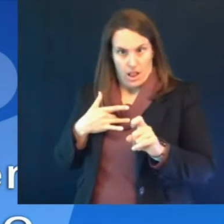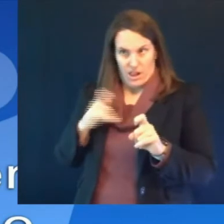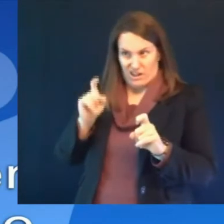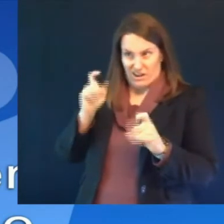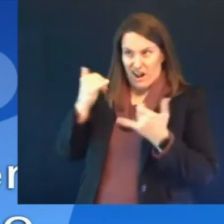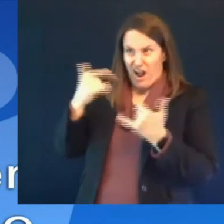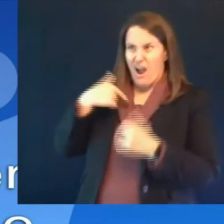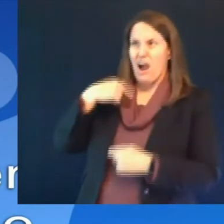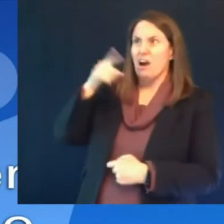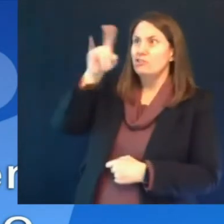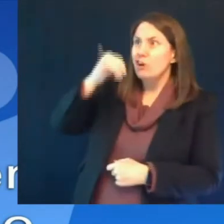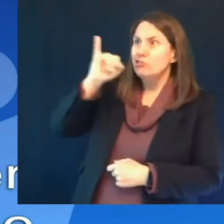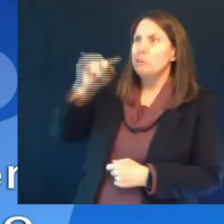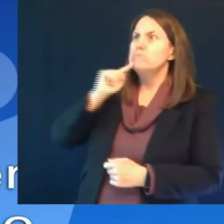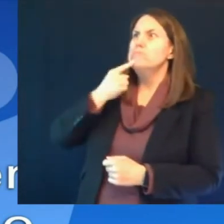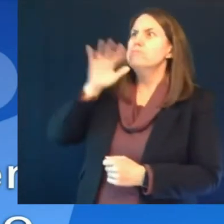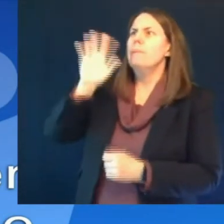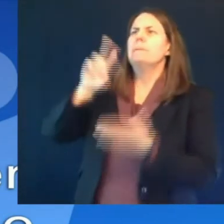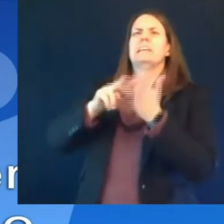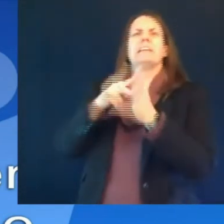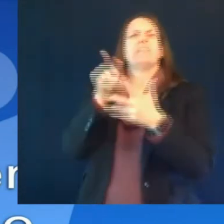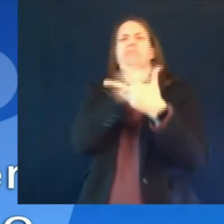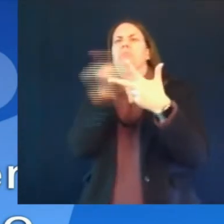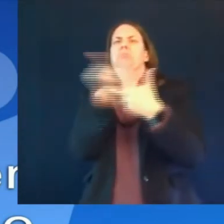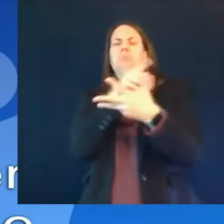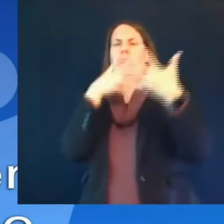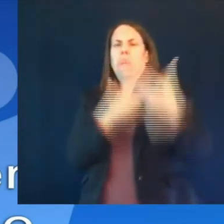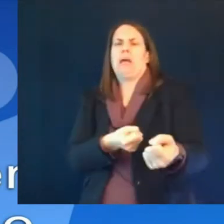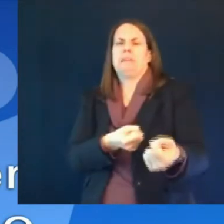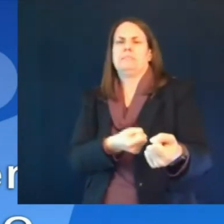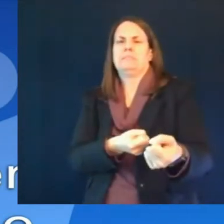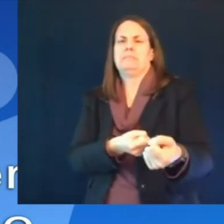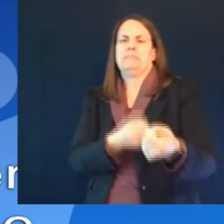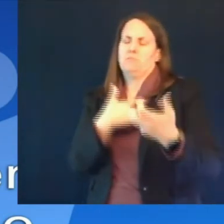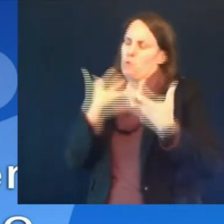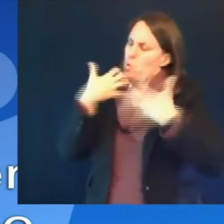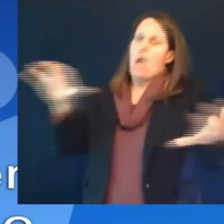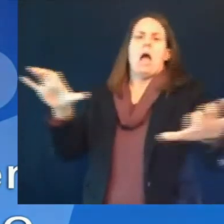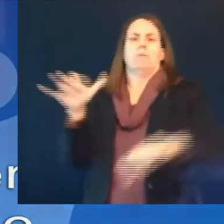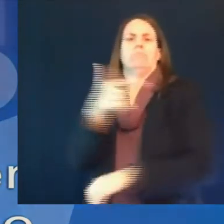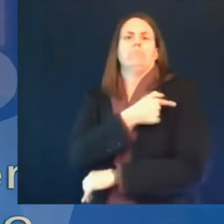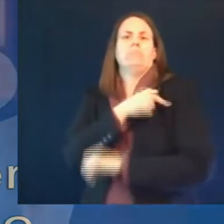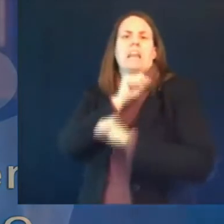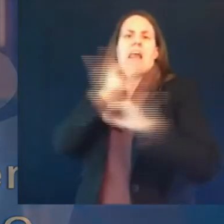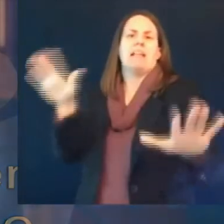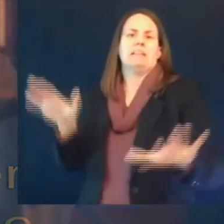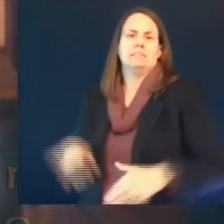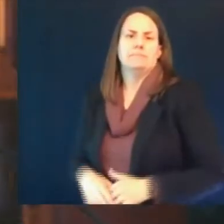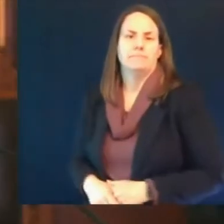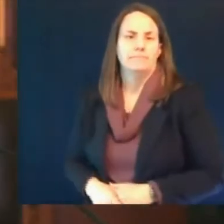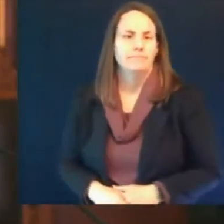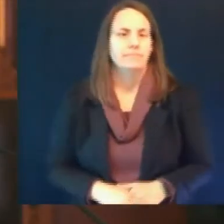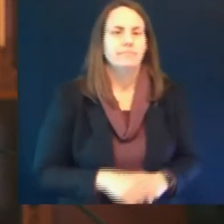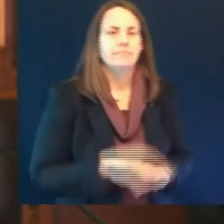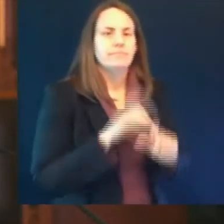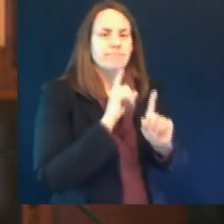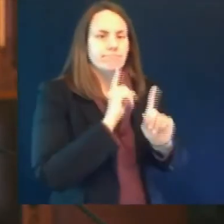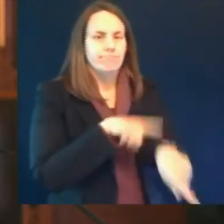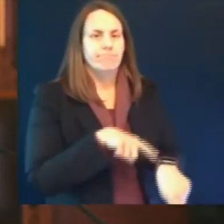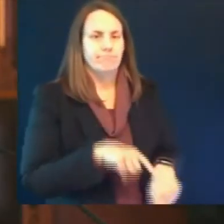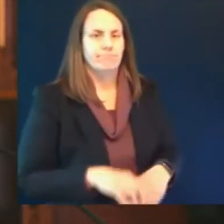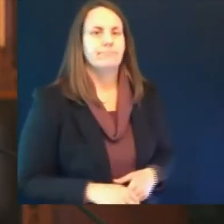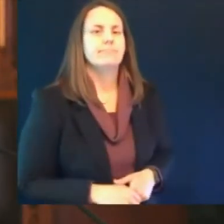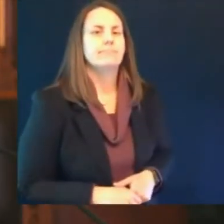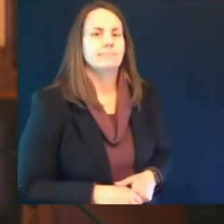the number of people who are reluctant to get the vaccine thank you well what i would say to people who hear this news